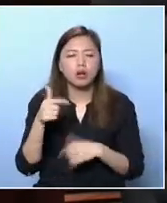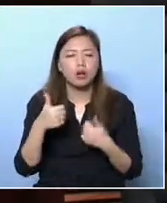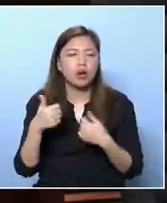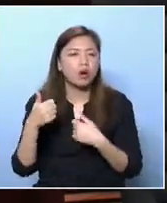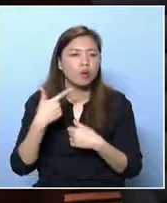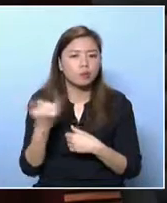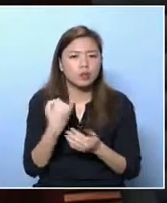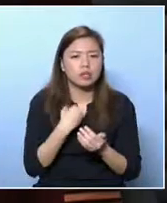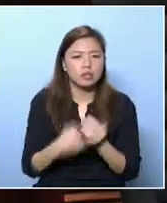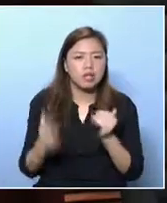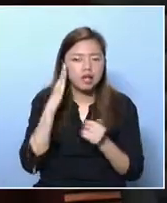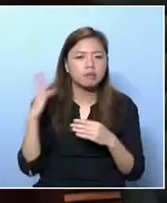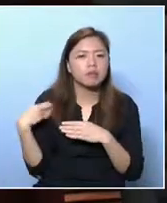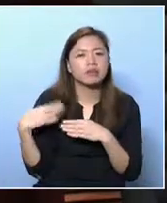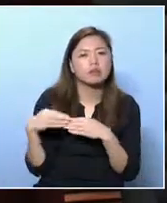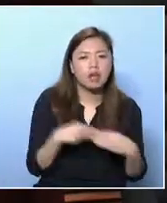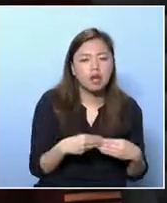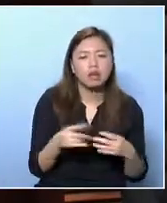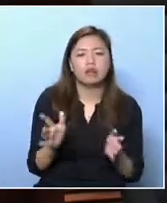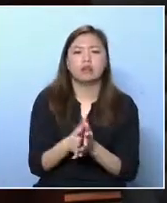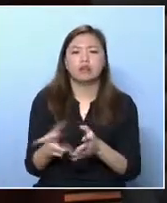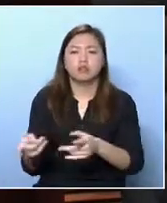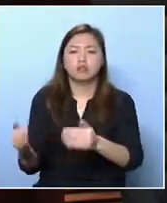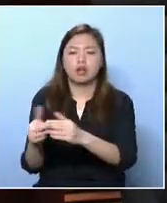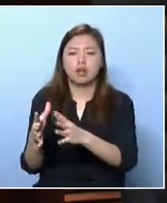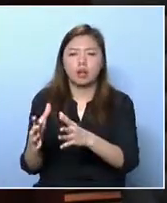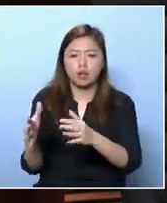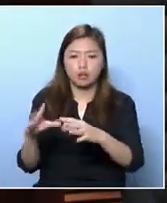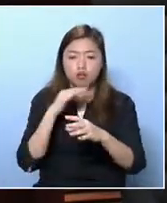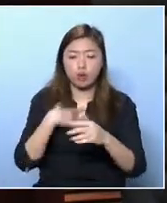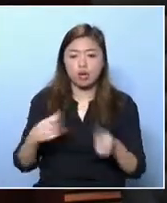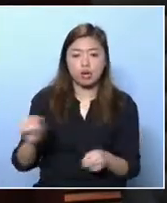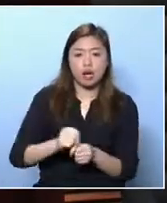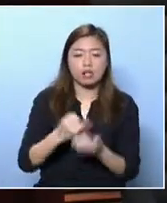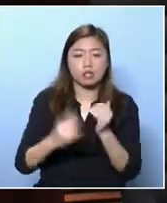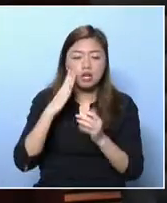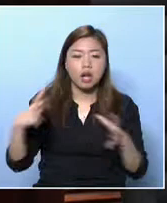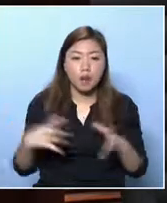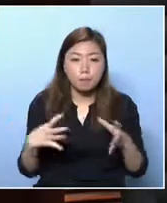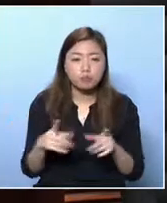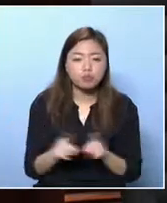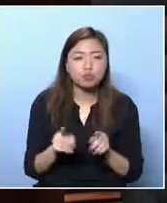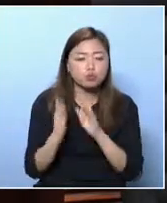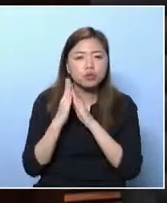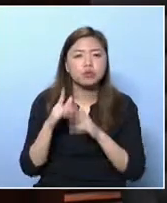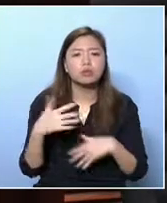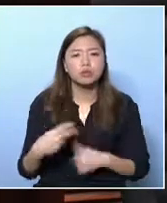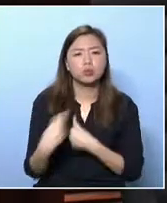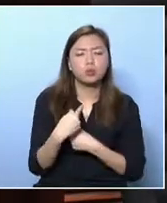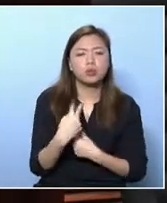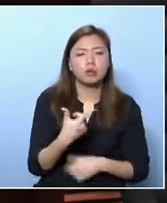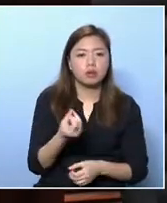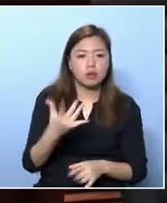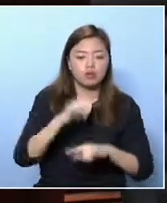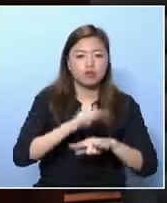I cannot get up to